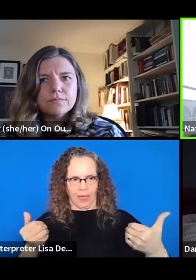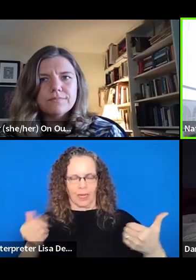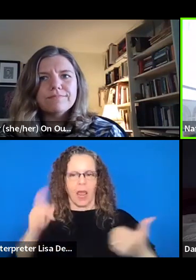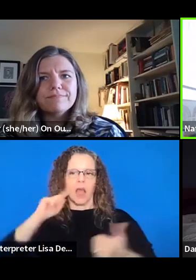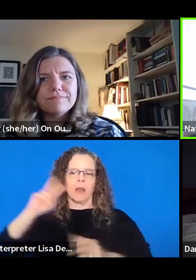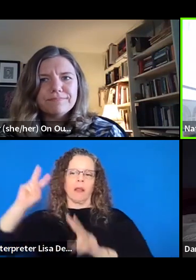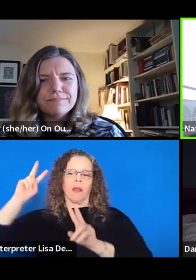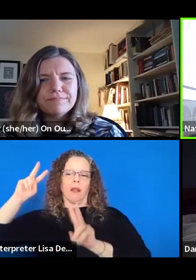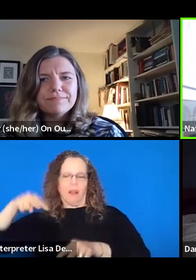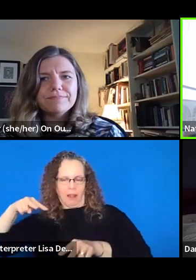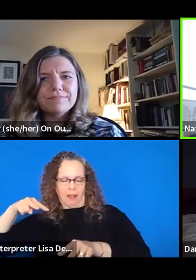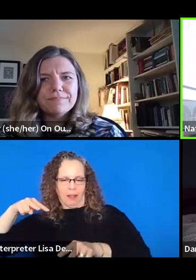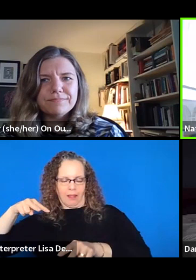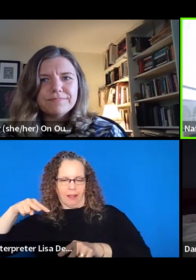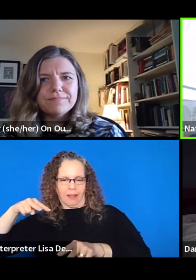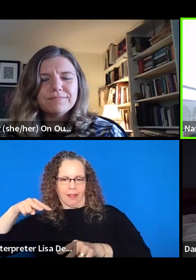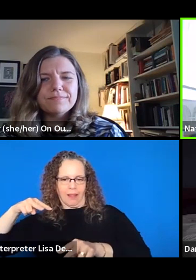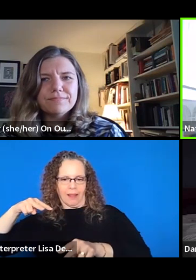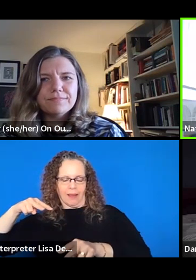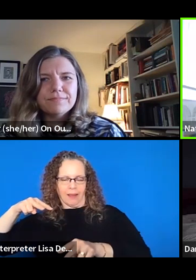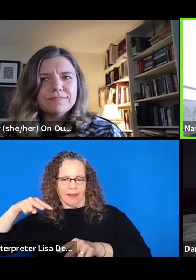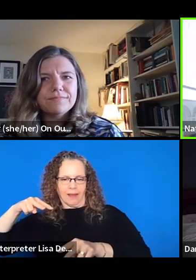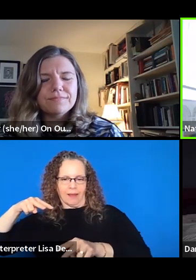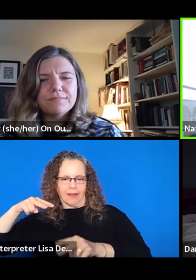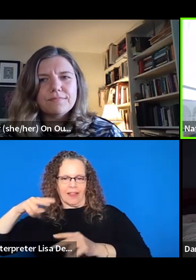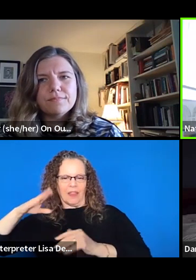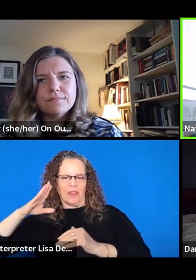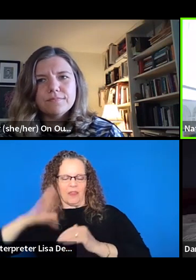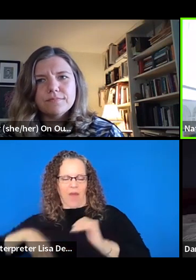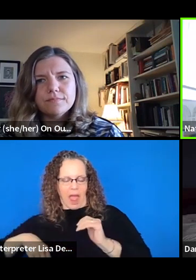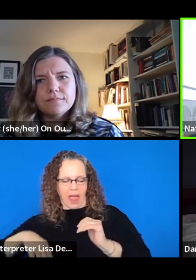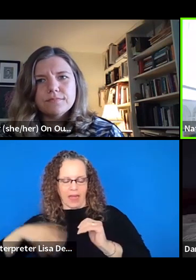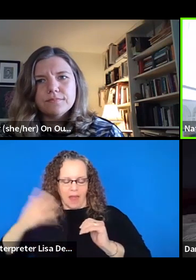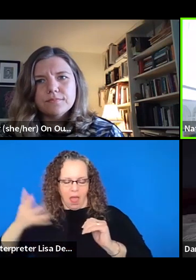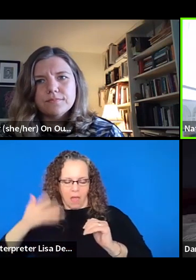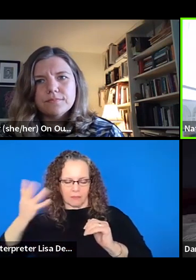than the, um,